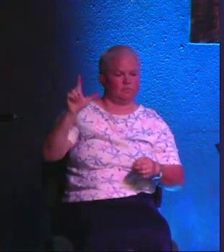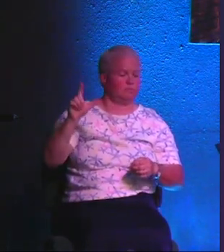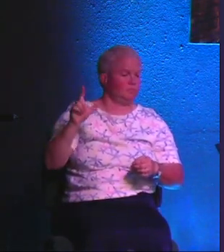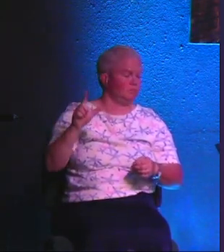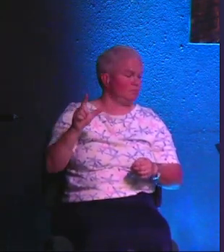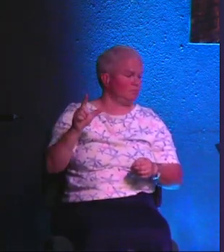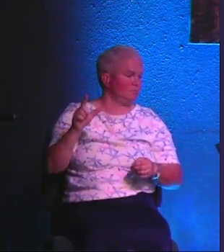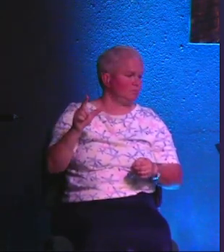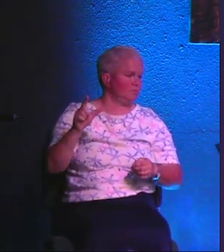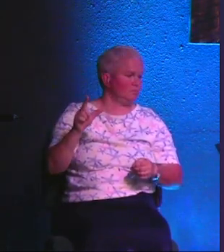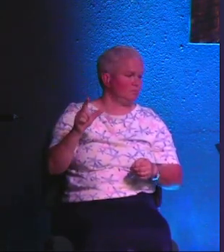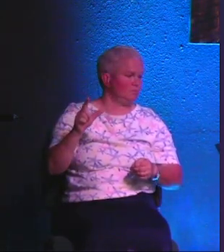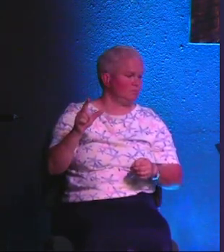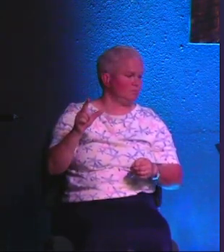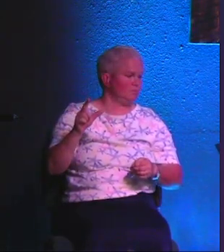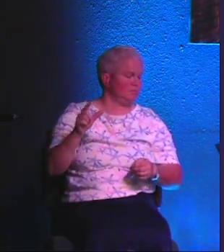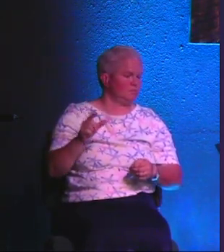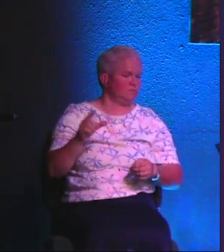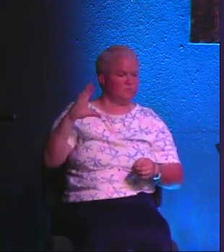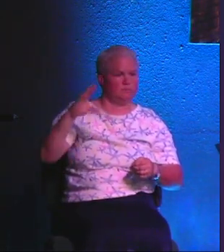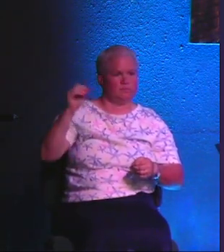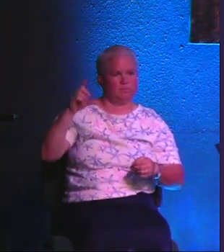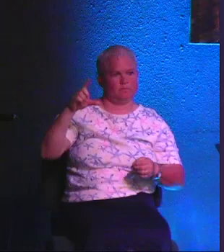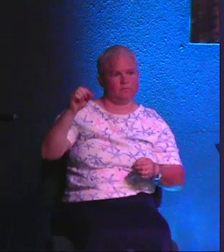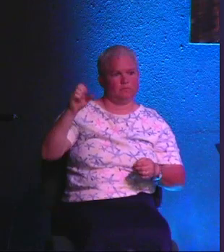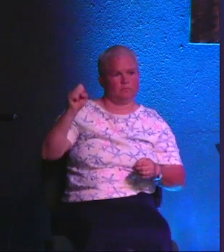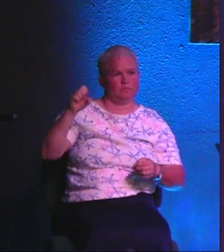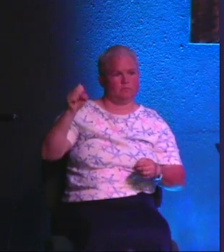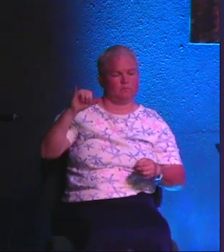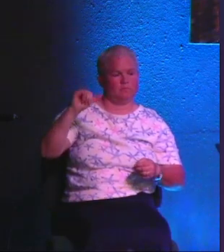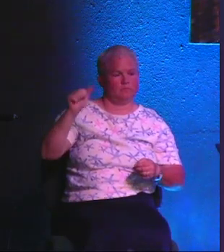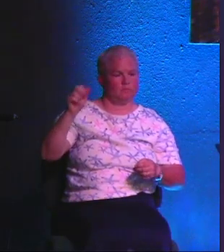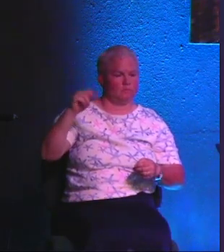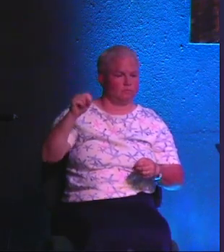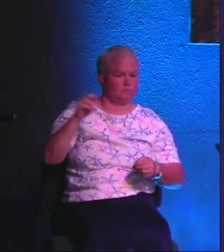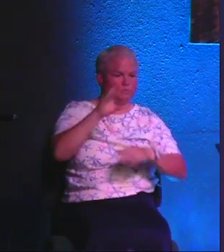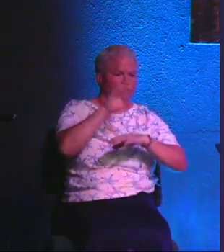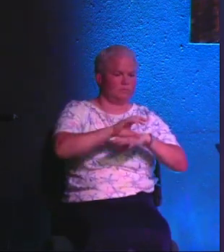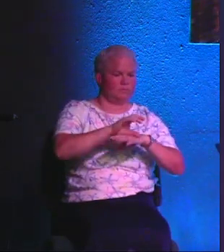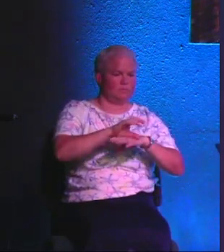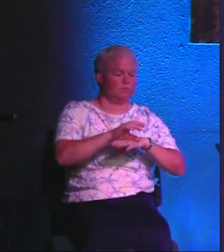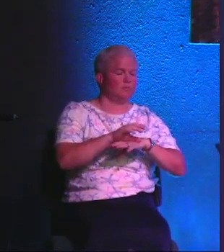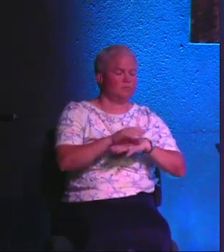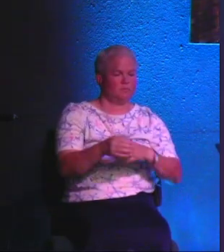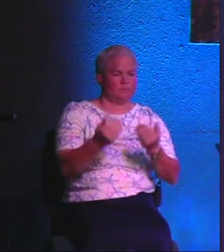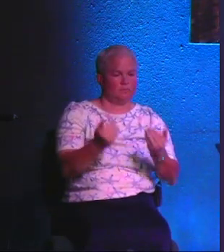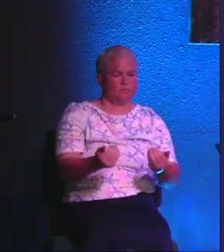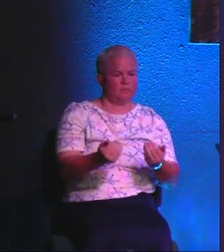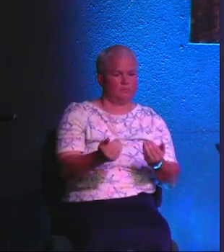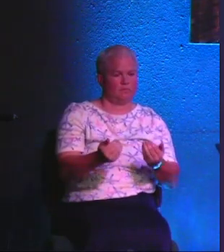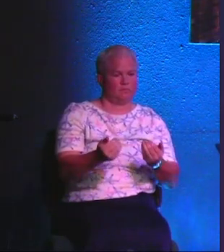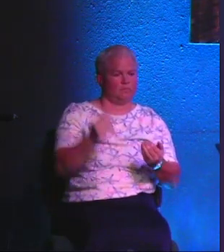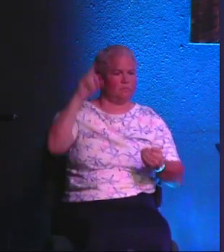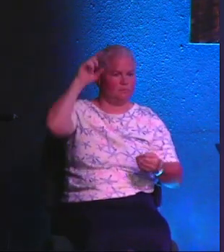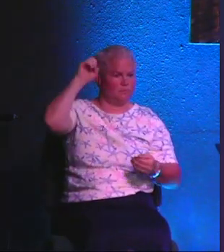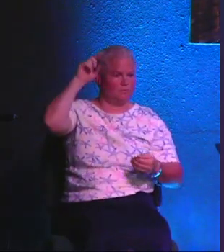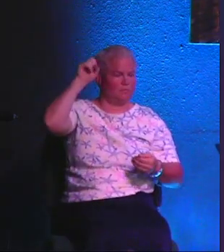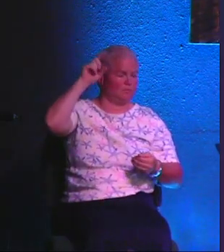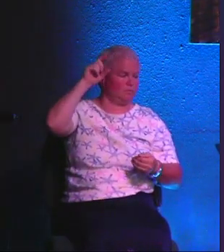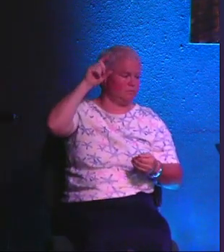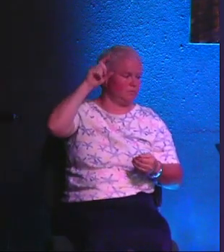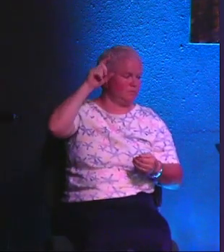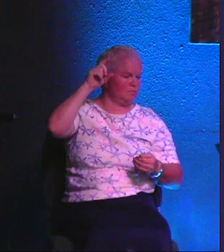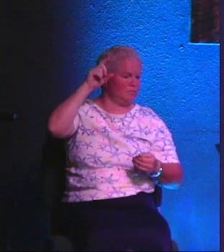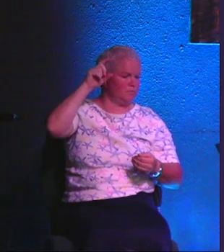the faithful believers in the Colossian church, as well as us right here and right now, right? We read with the understanding